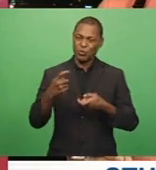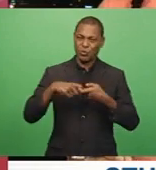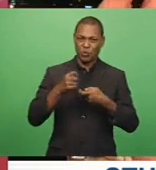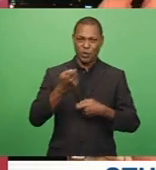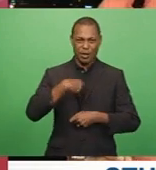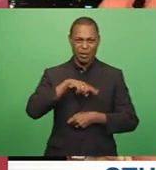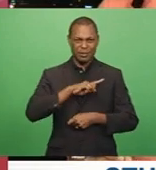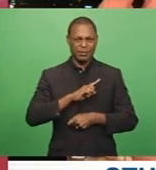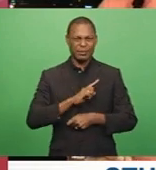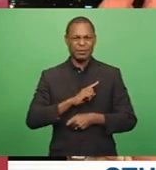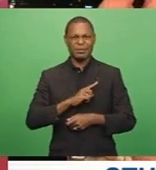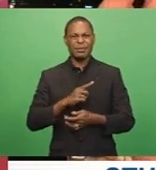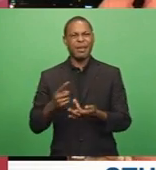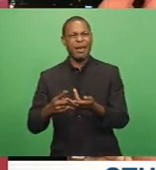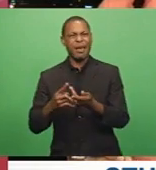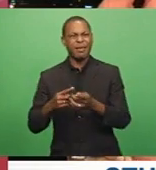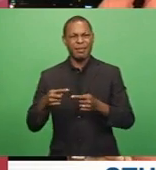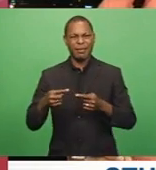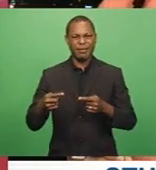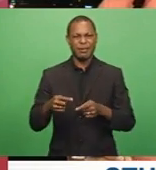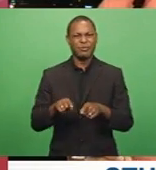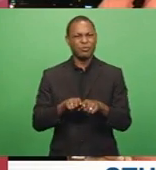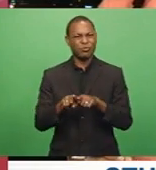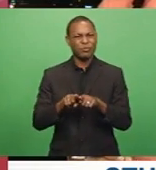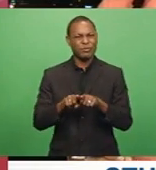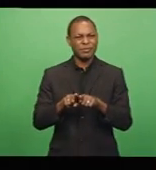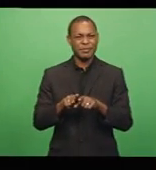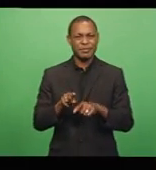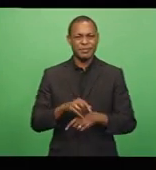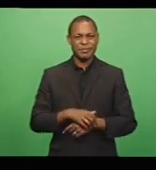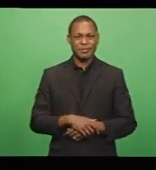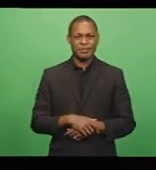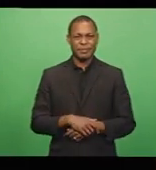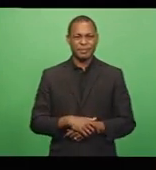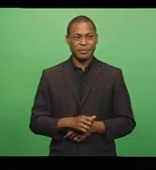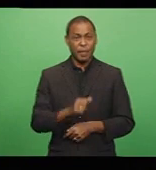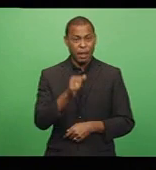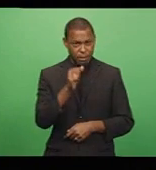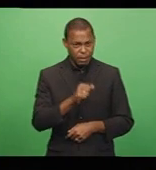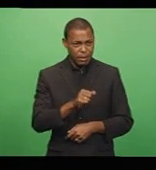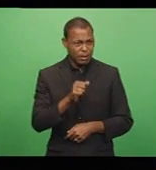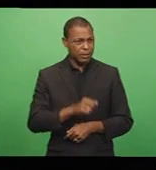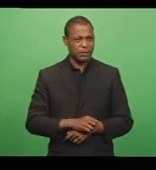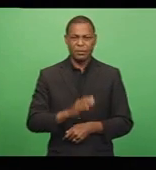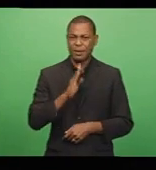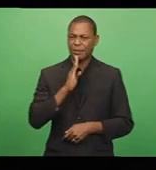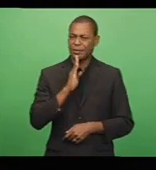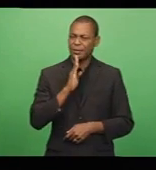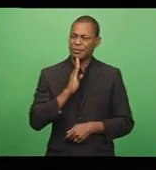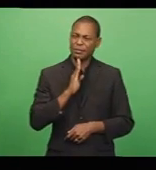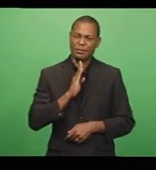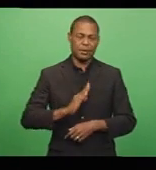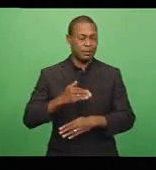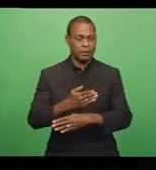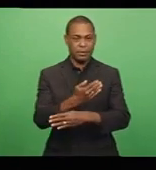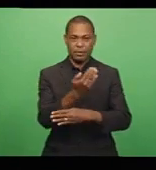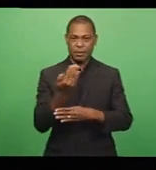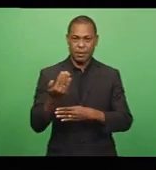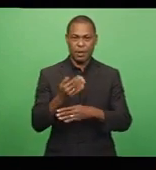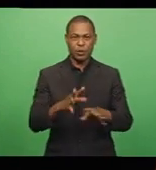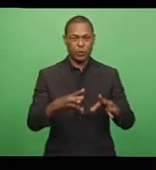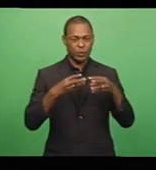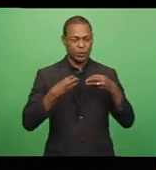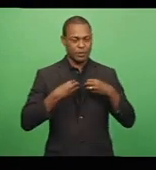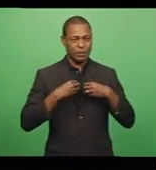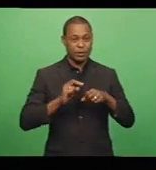else have you learnt about the victim? Yes, it's a very bleak day for the family after receiving the tragic